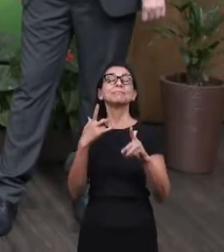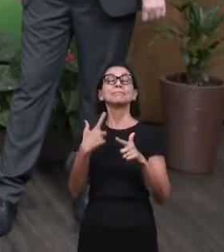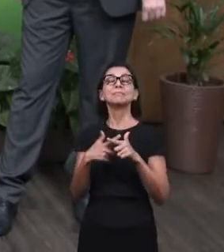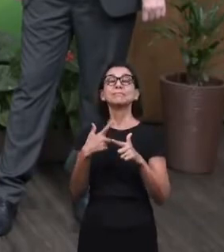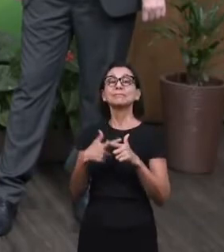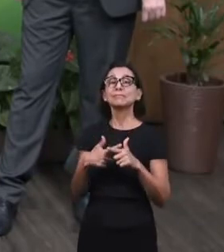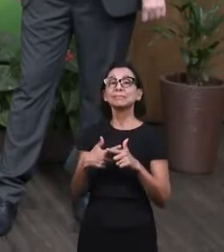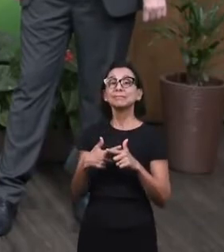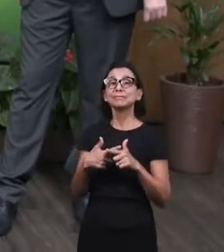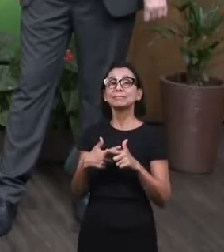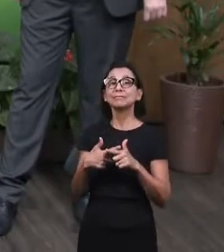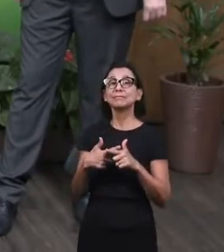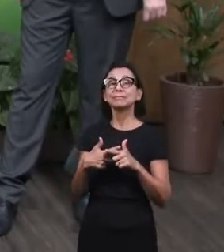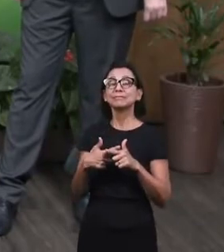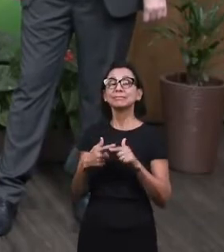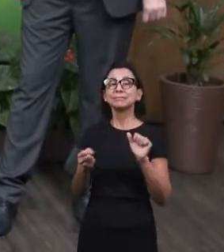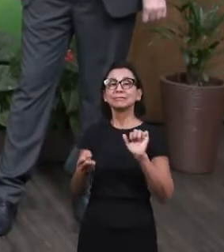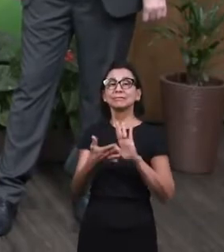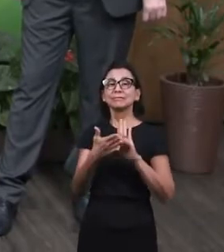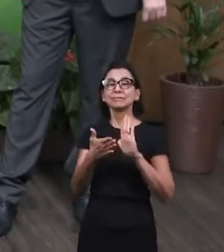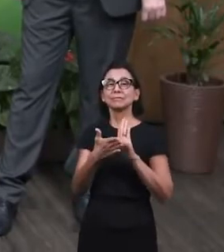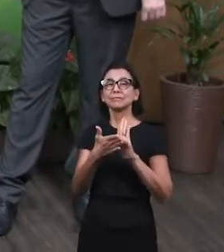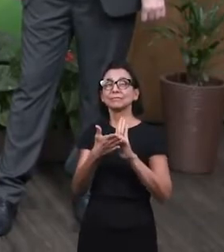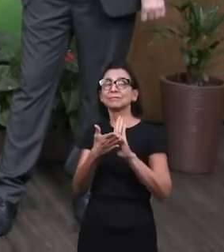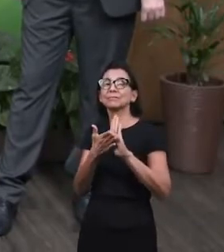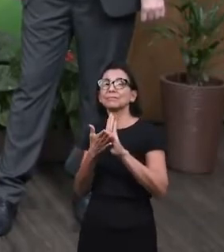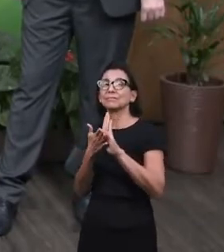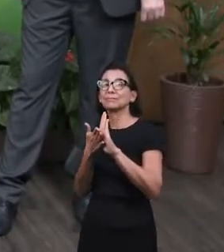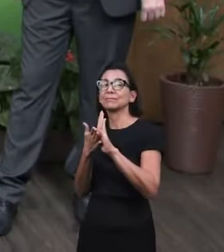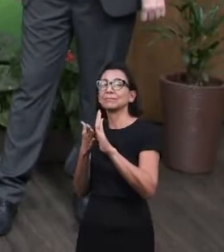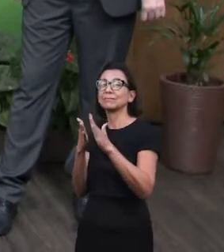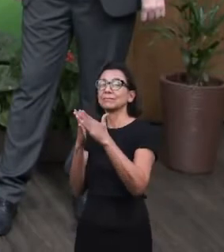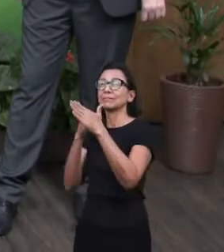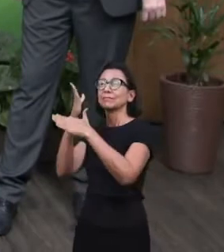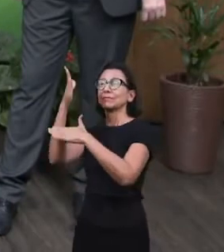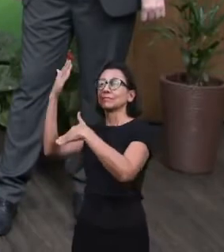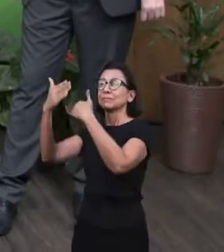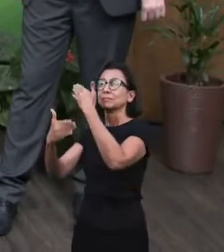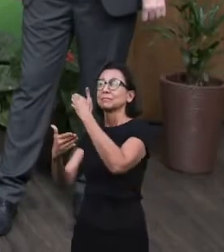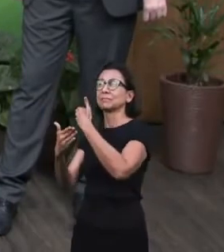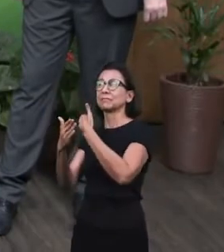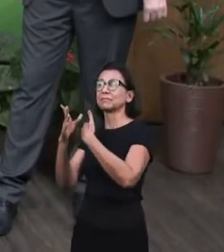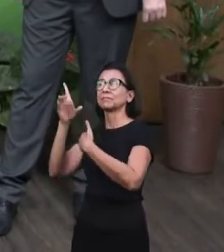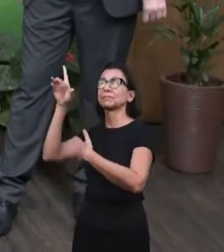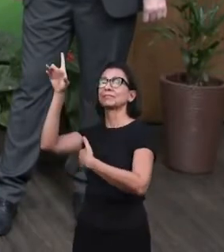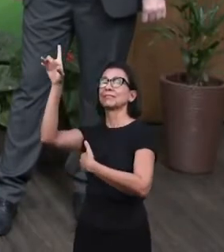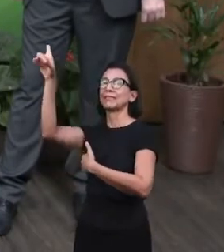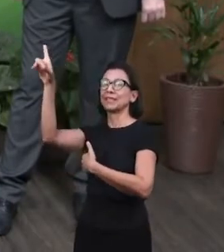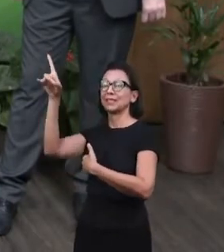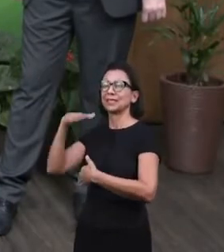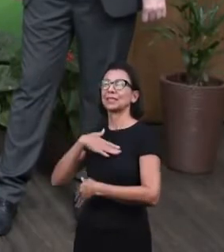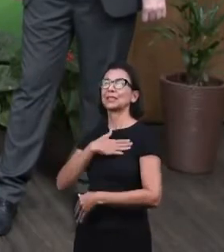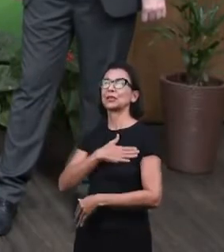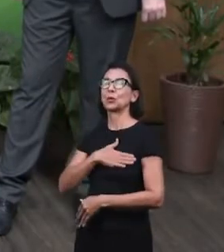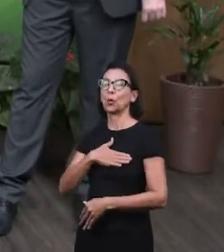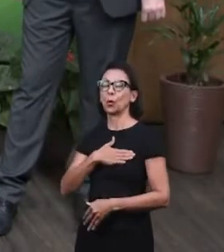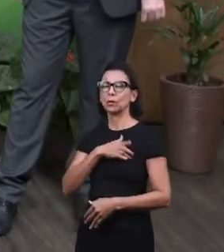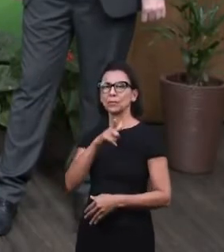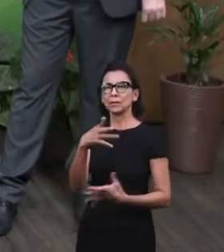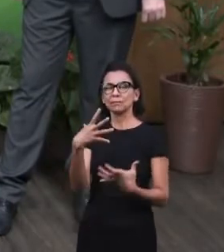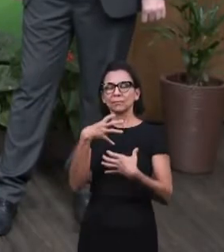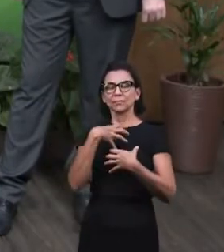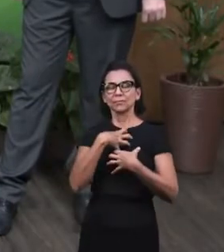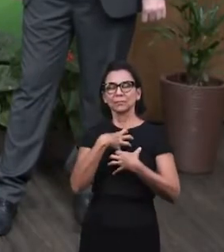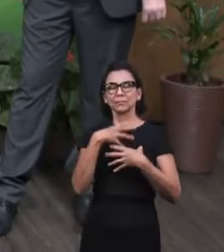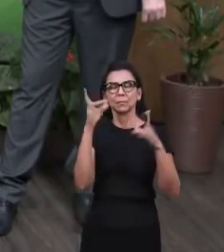because the praise moves the heart of God. In the praise, your heart will be blessed,